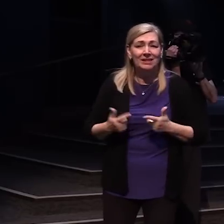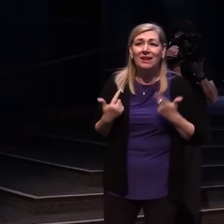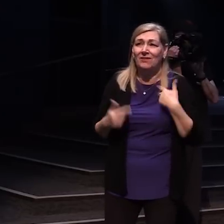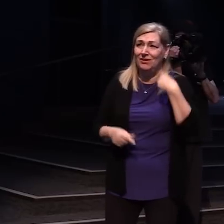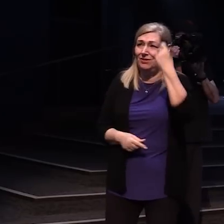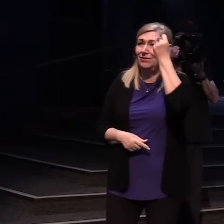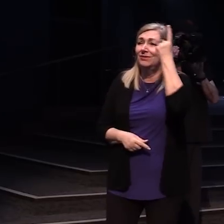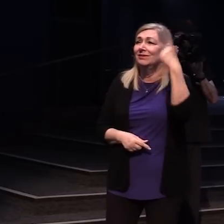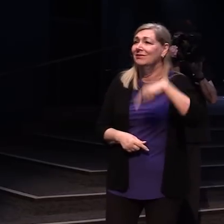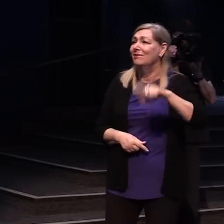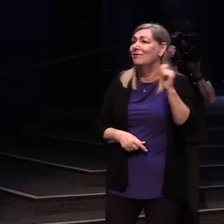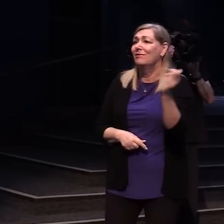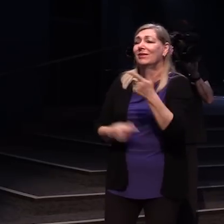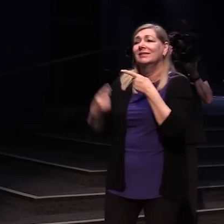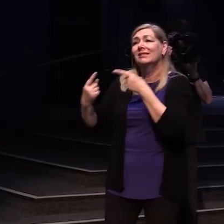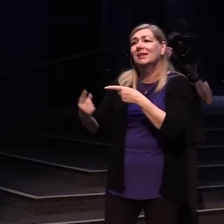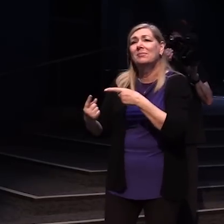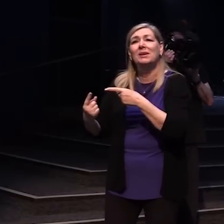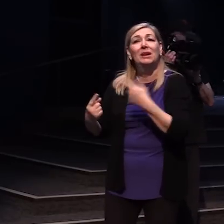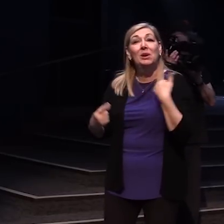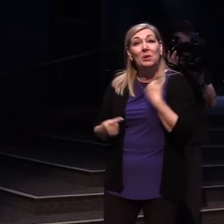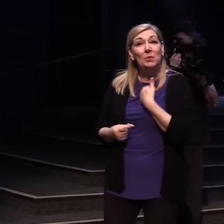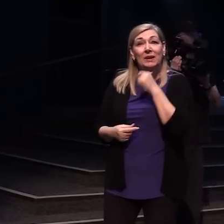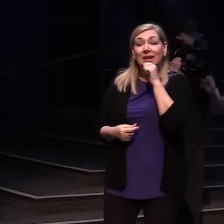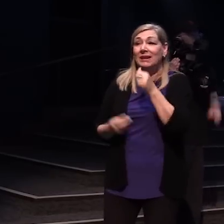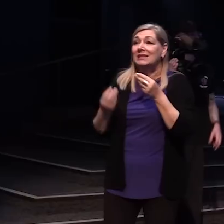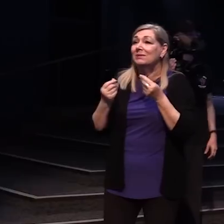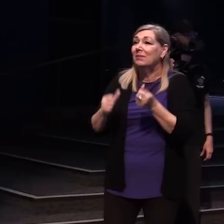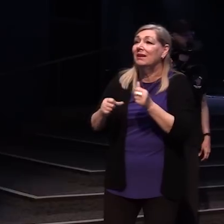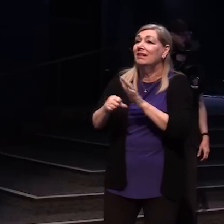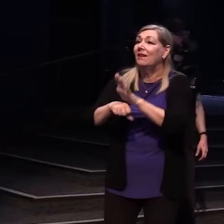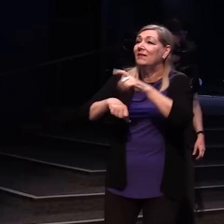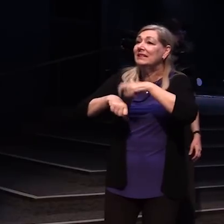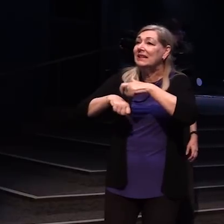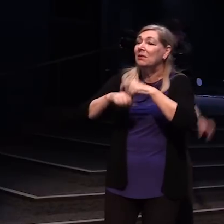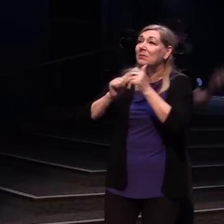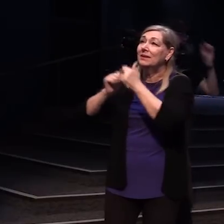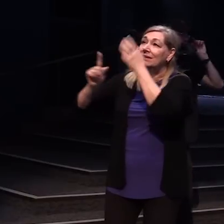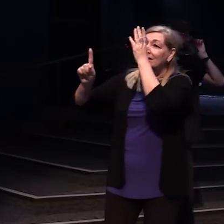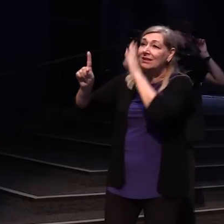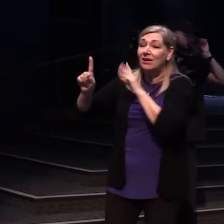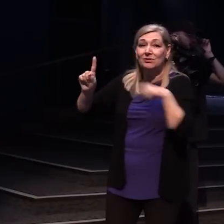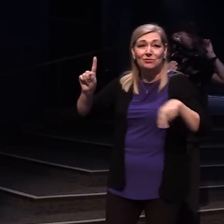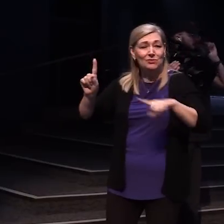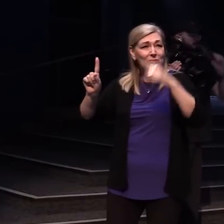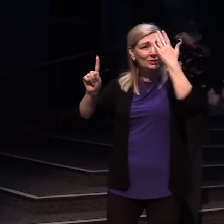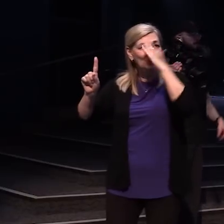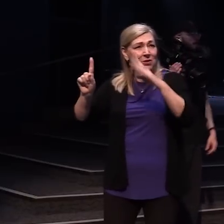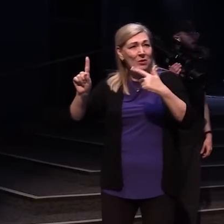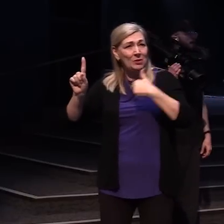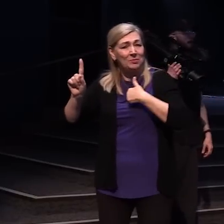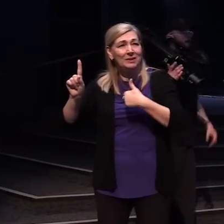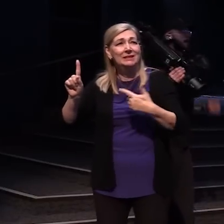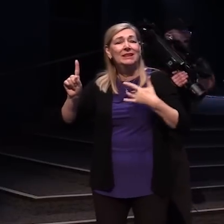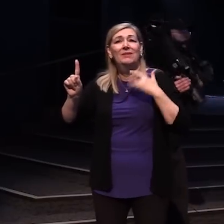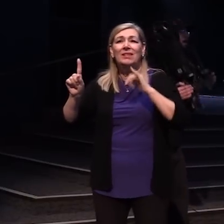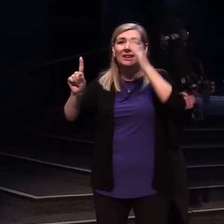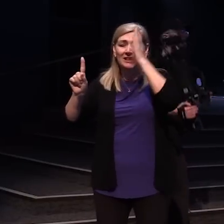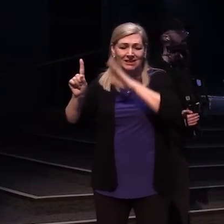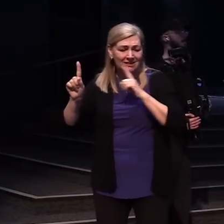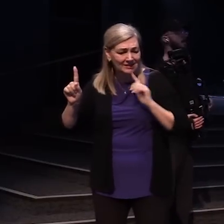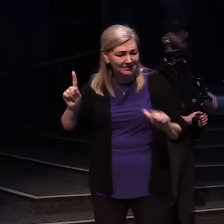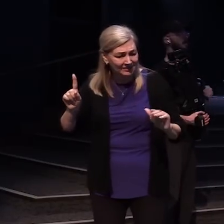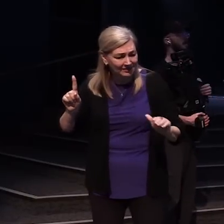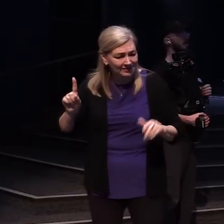But Abram, have we not spent enough time together That you do not know me? It was almost in the sweetest way Like he said, hey,